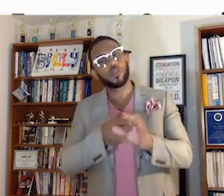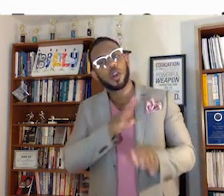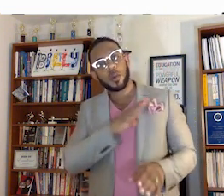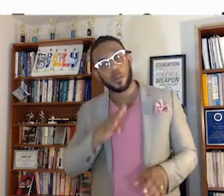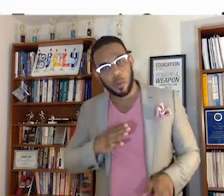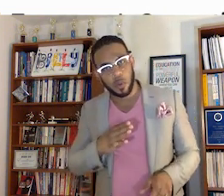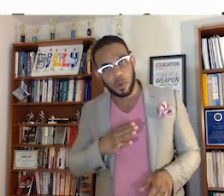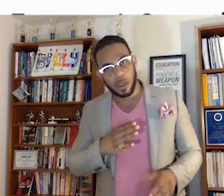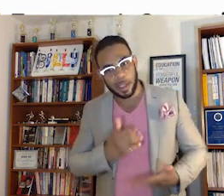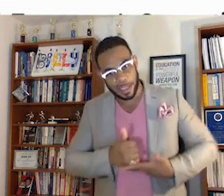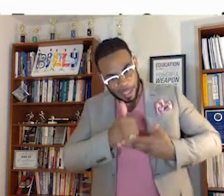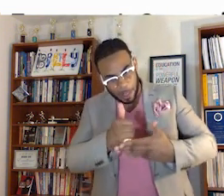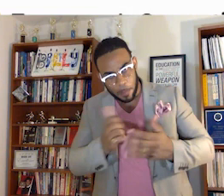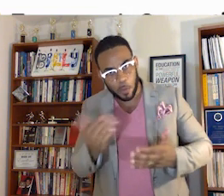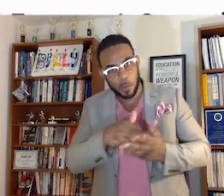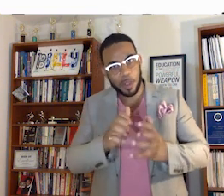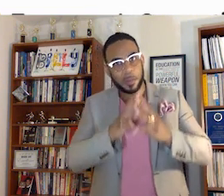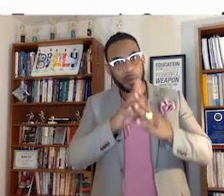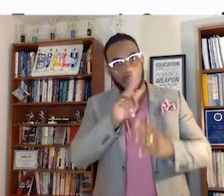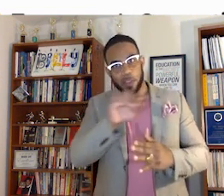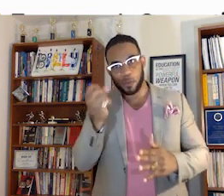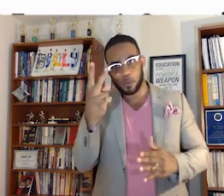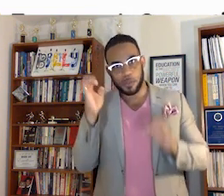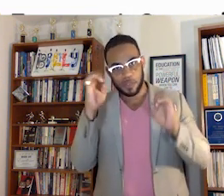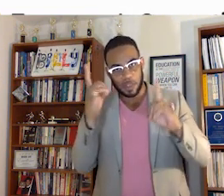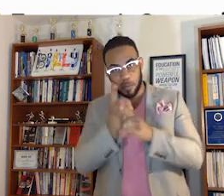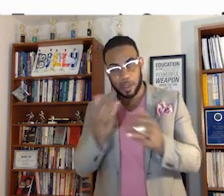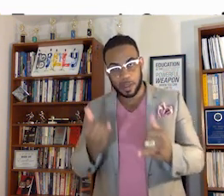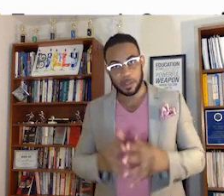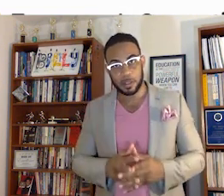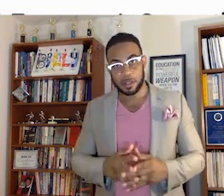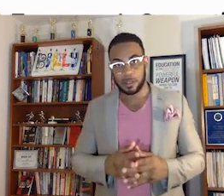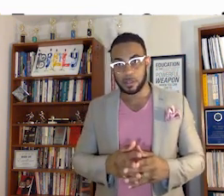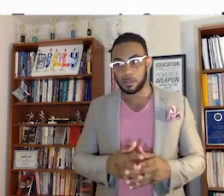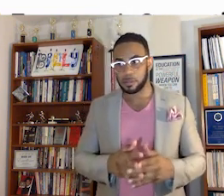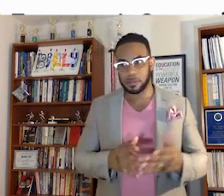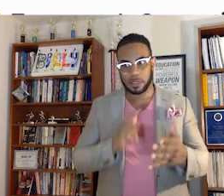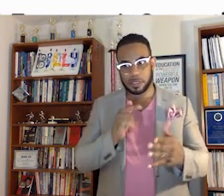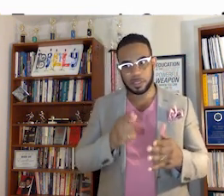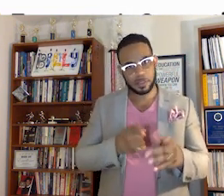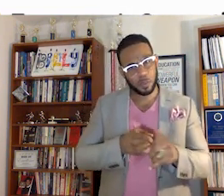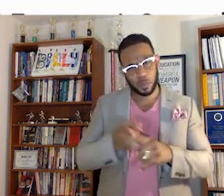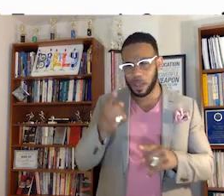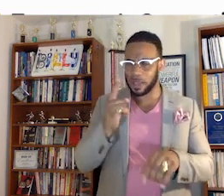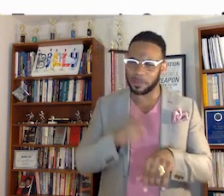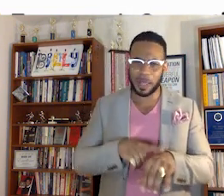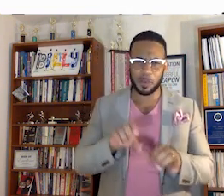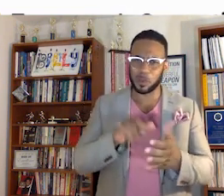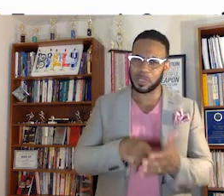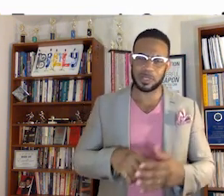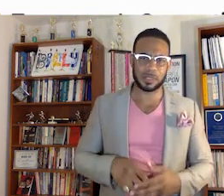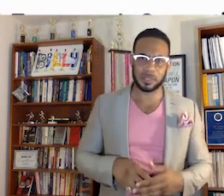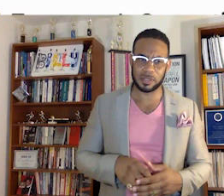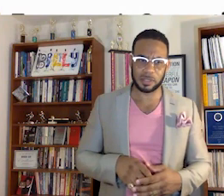board, help them rebuild K through 12 education right now. It's a it's a prime time to really do this.